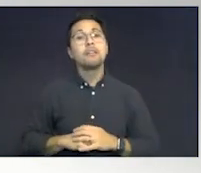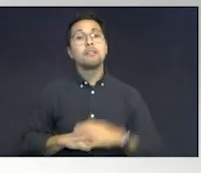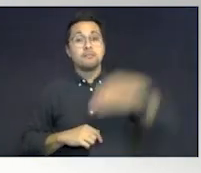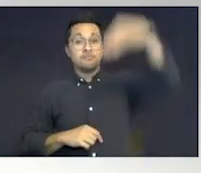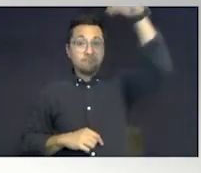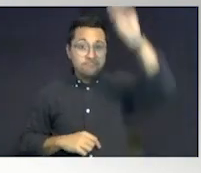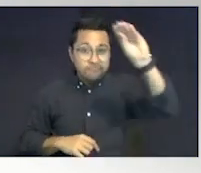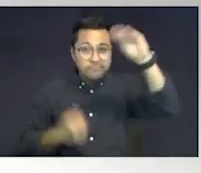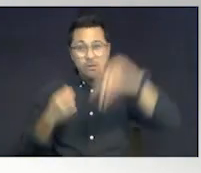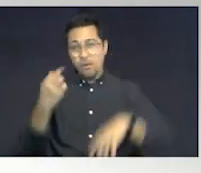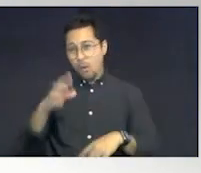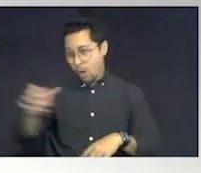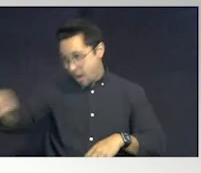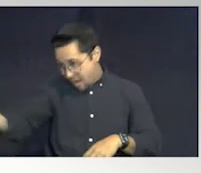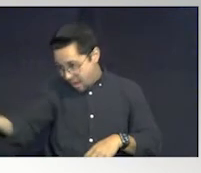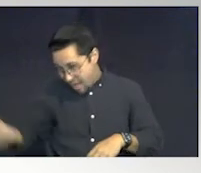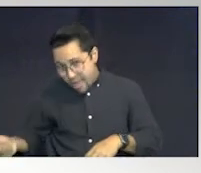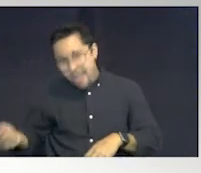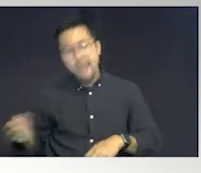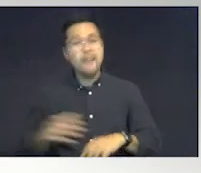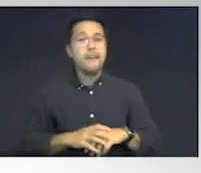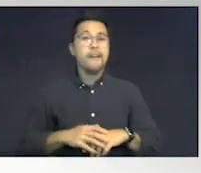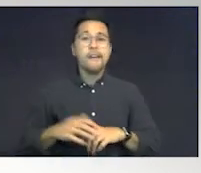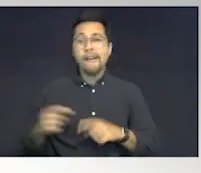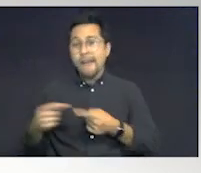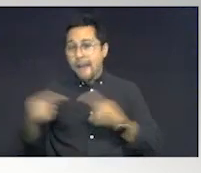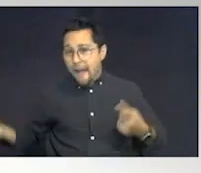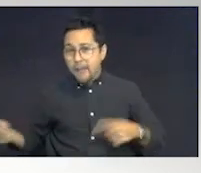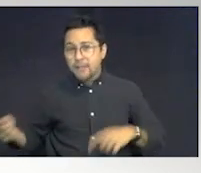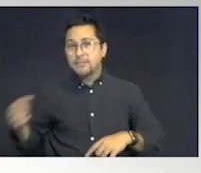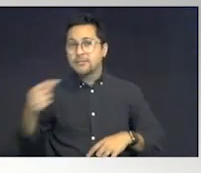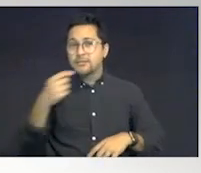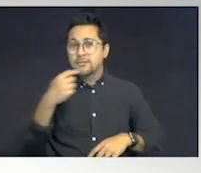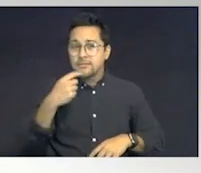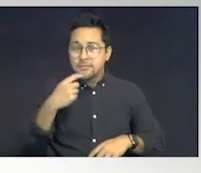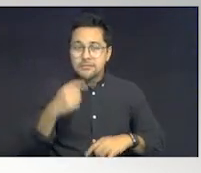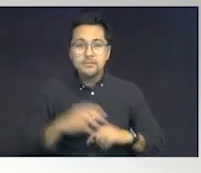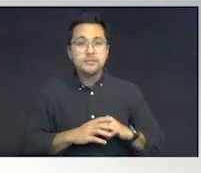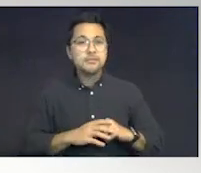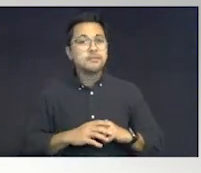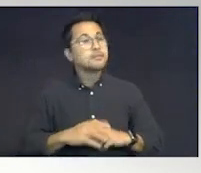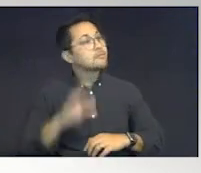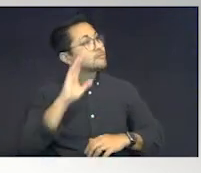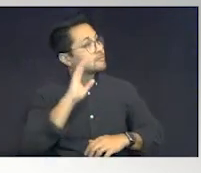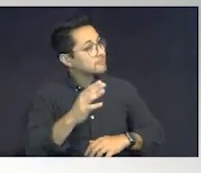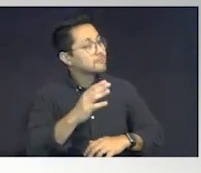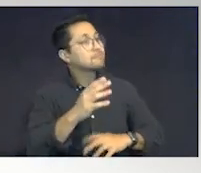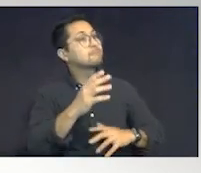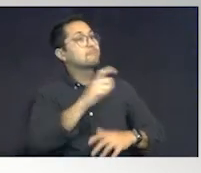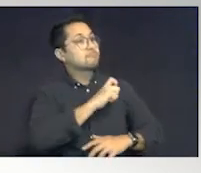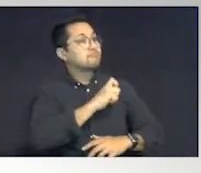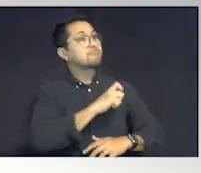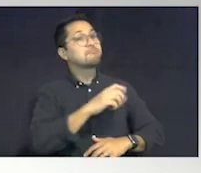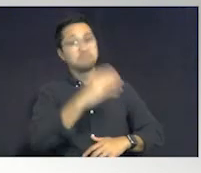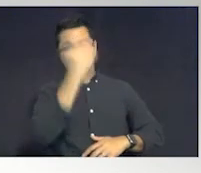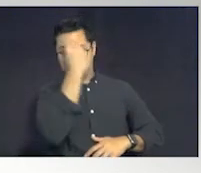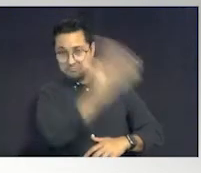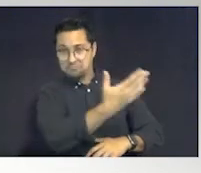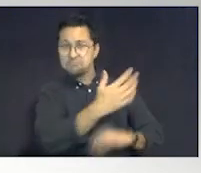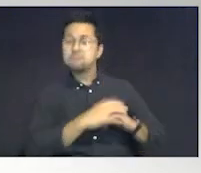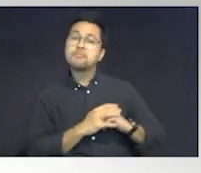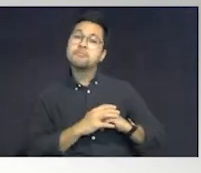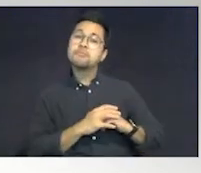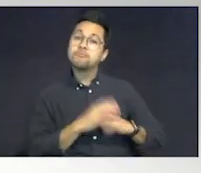or in the console, on the opposite side, says, attention, police officer, this is what you need to do,